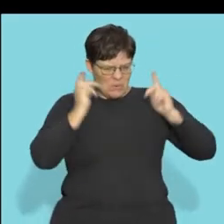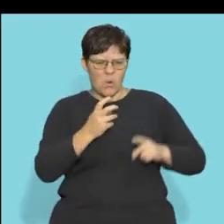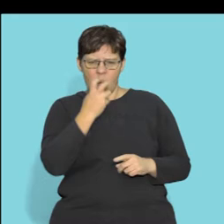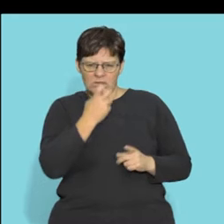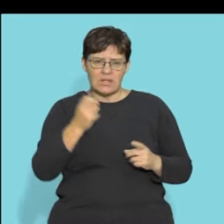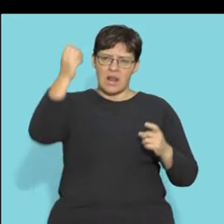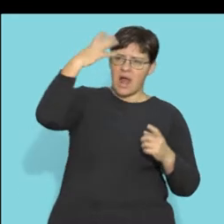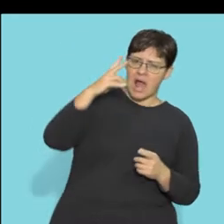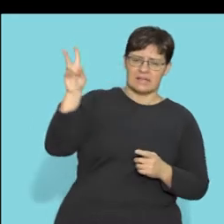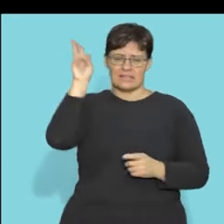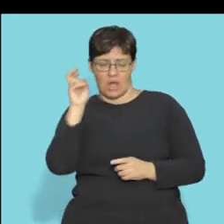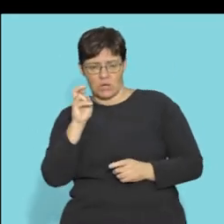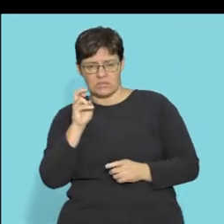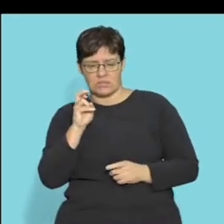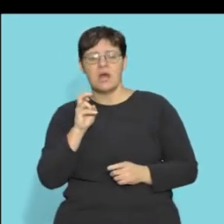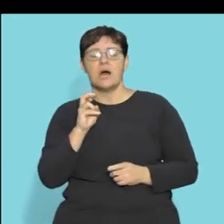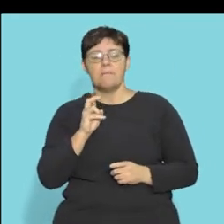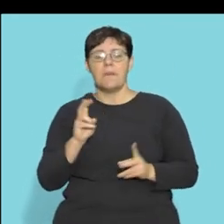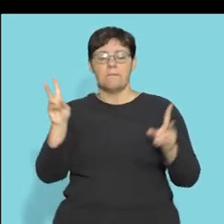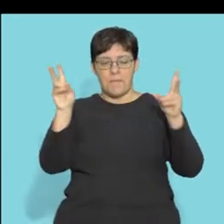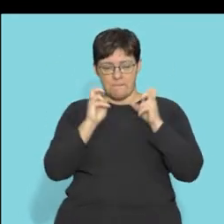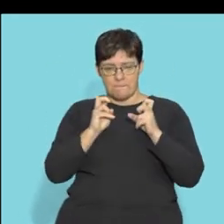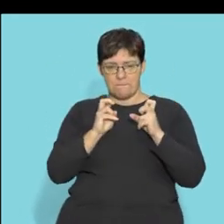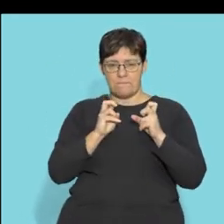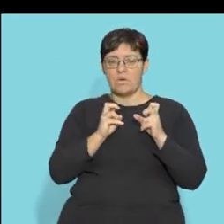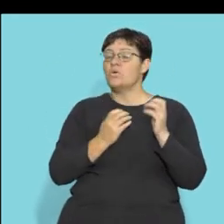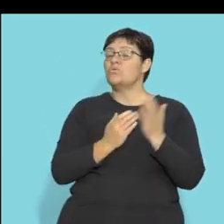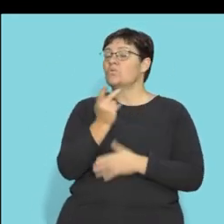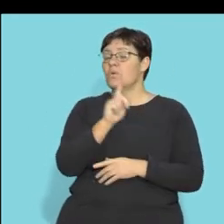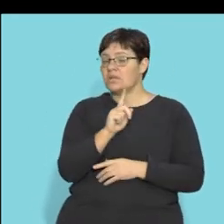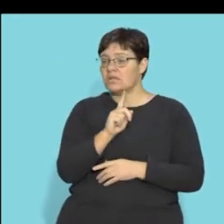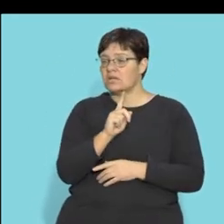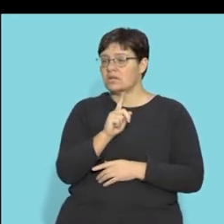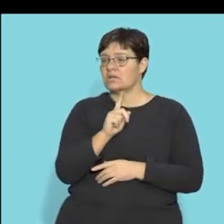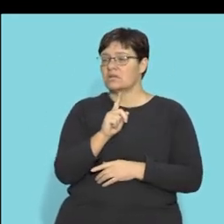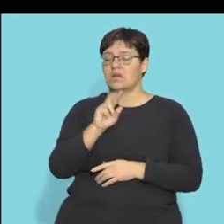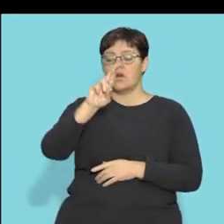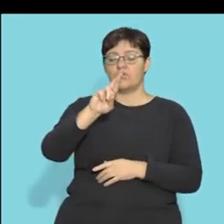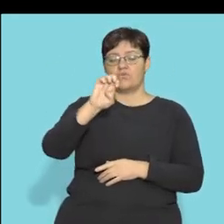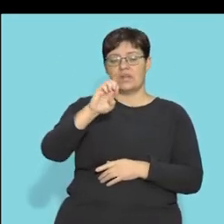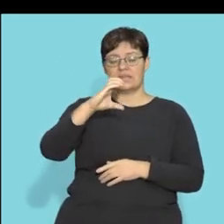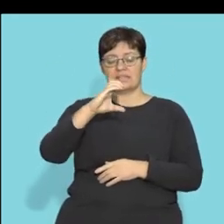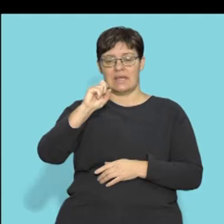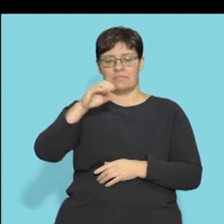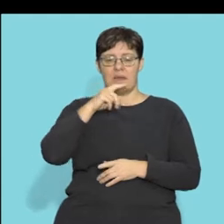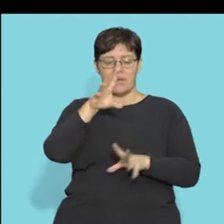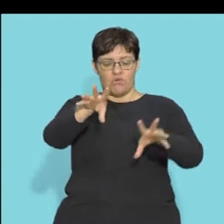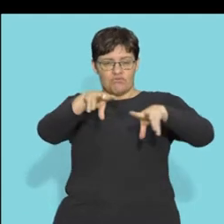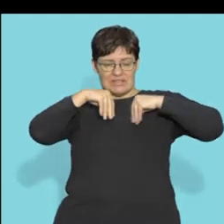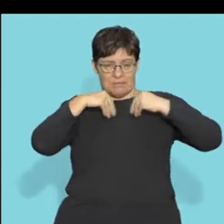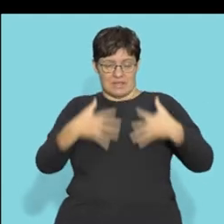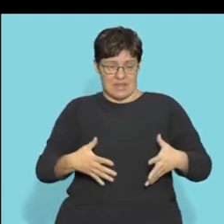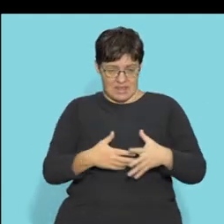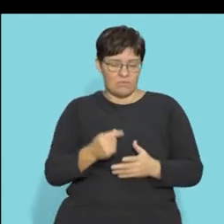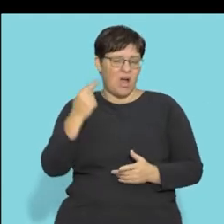pain, heat, light, sound. That will be received by an important word. The receptor. Your